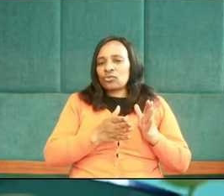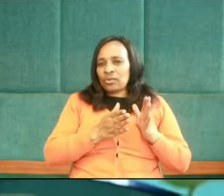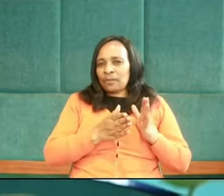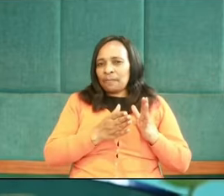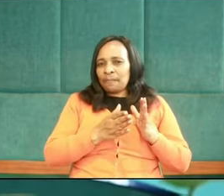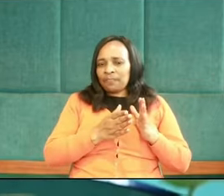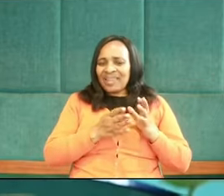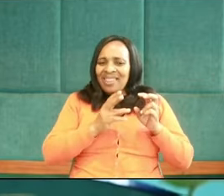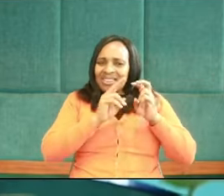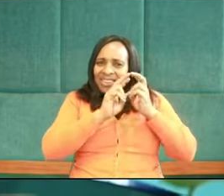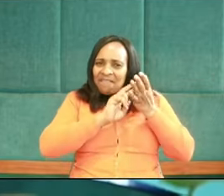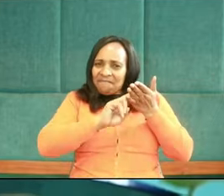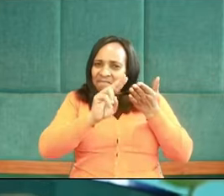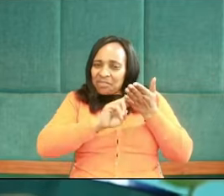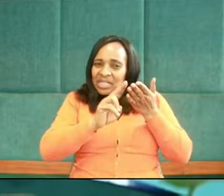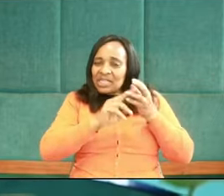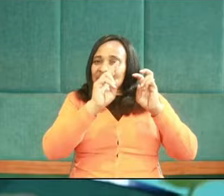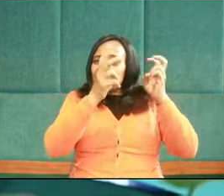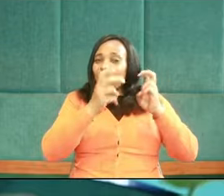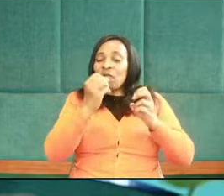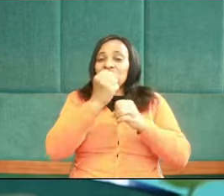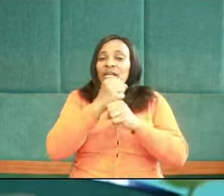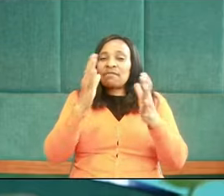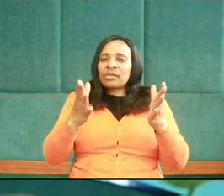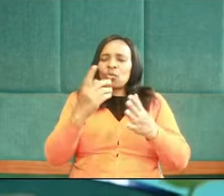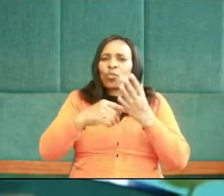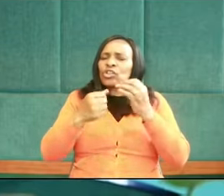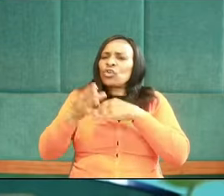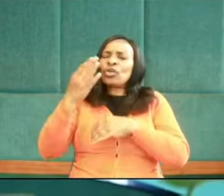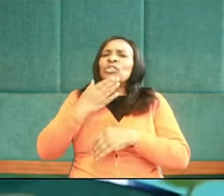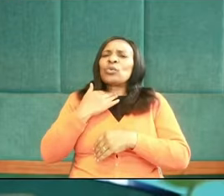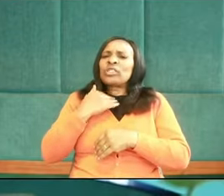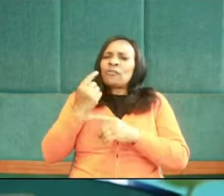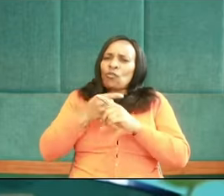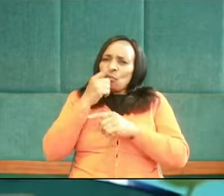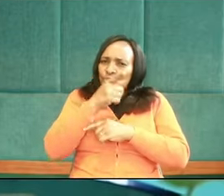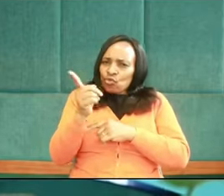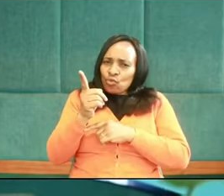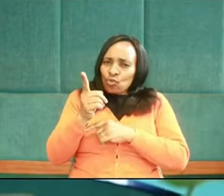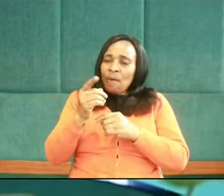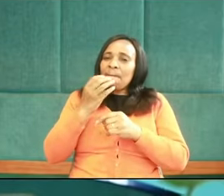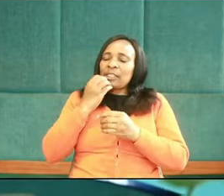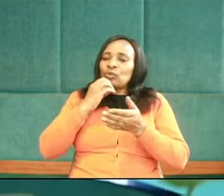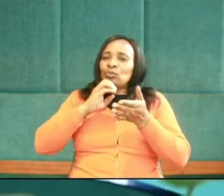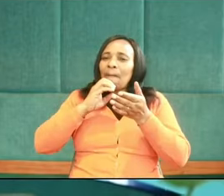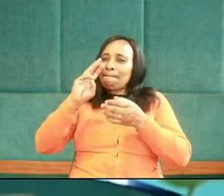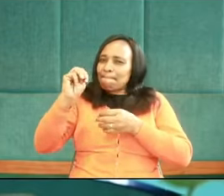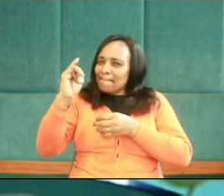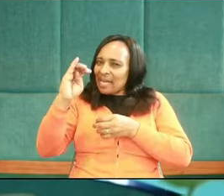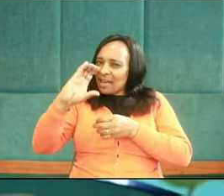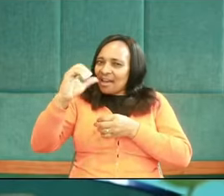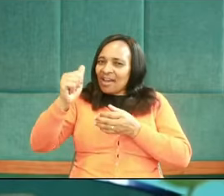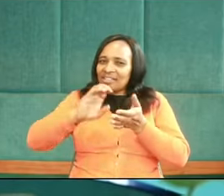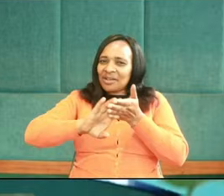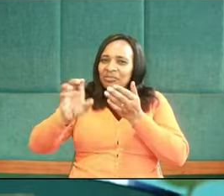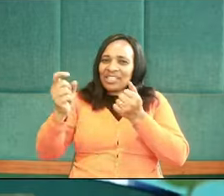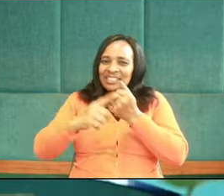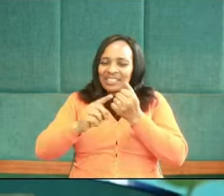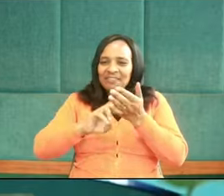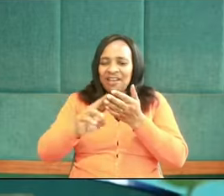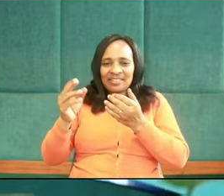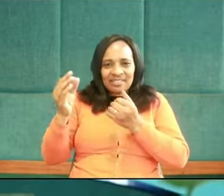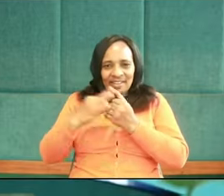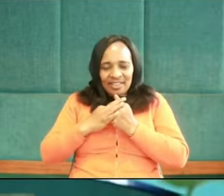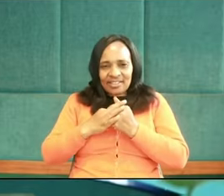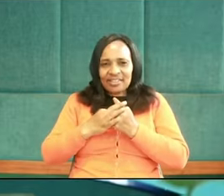The context of salvation. What God is requiring in Marker chapter 6 verse 8 is a requirement